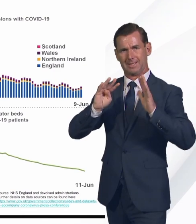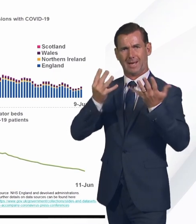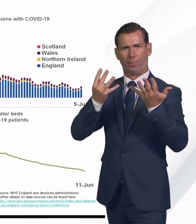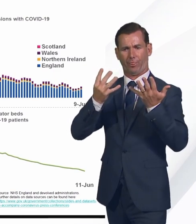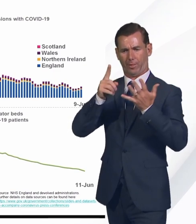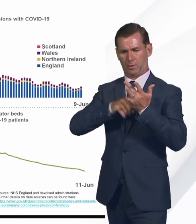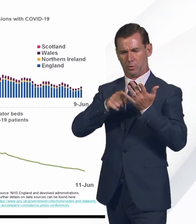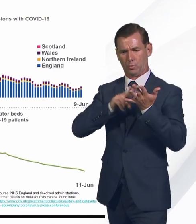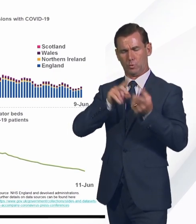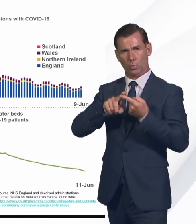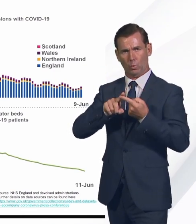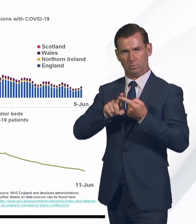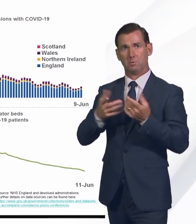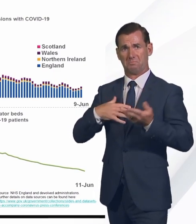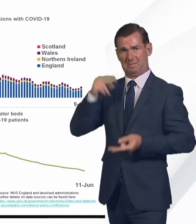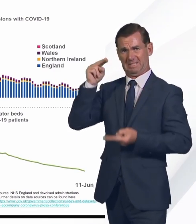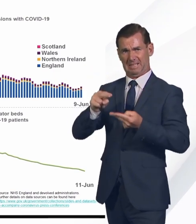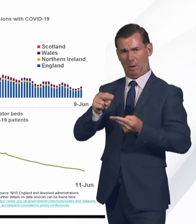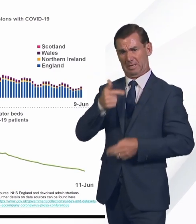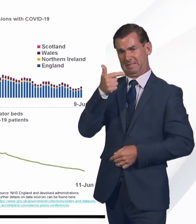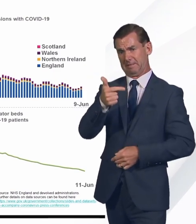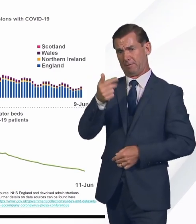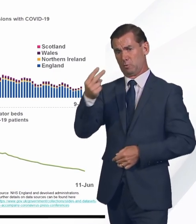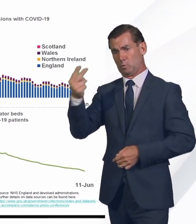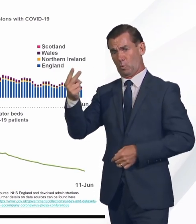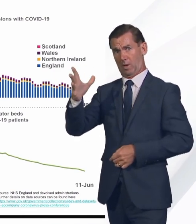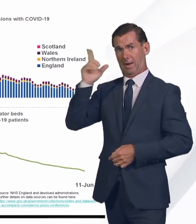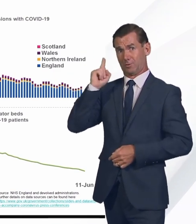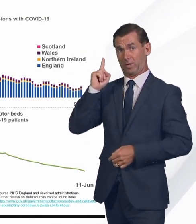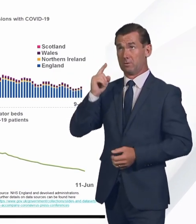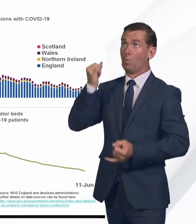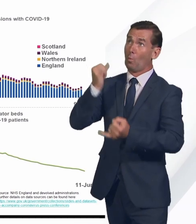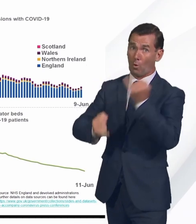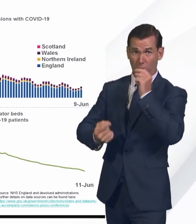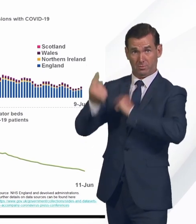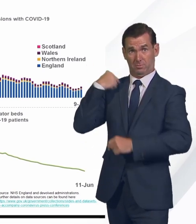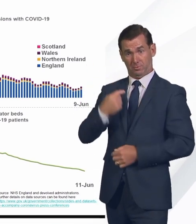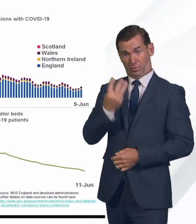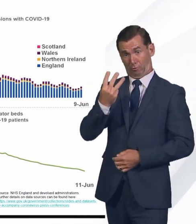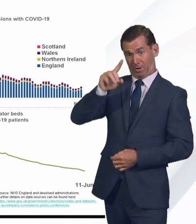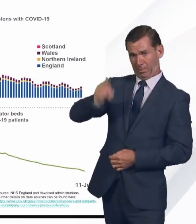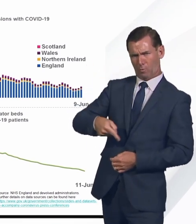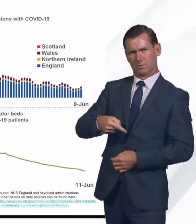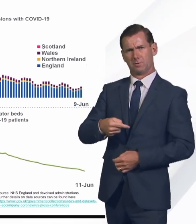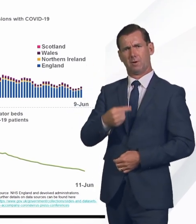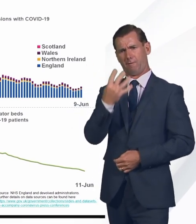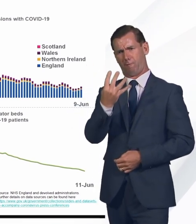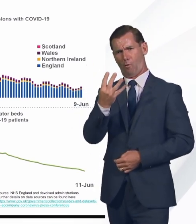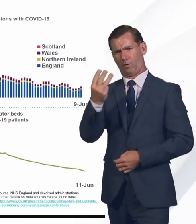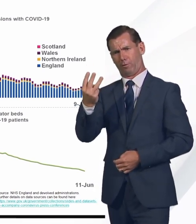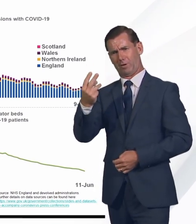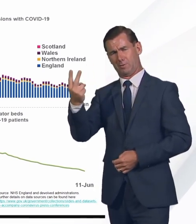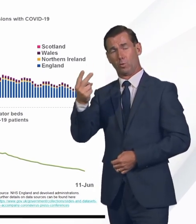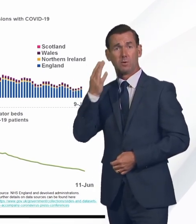down from 722 a week earlier and down from a peak of 3,432